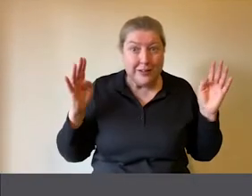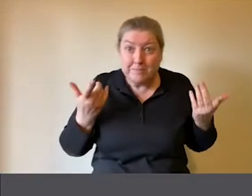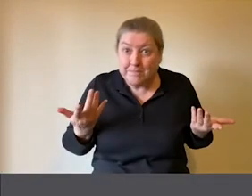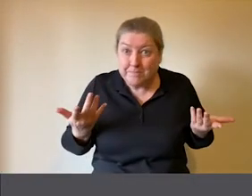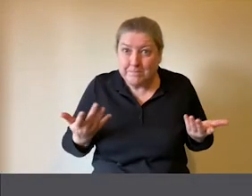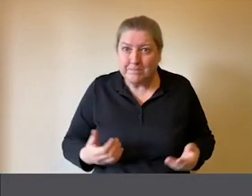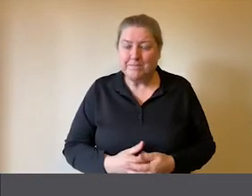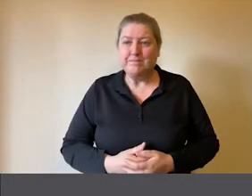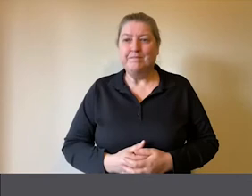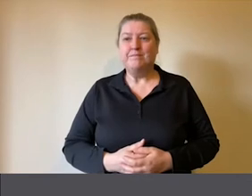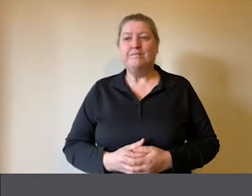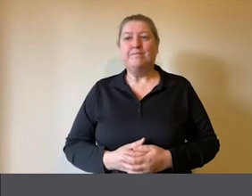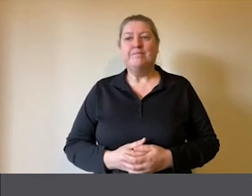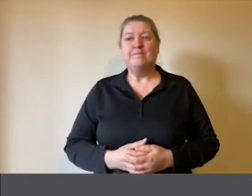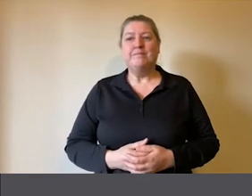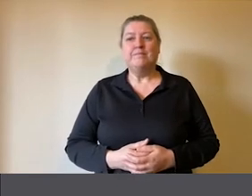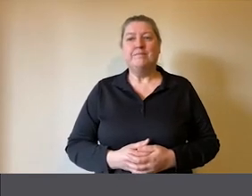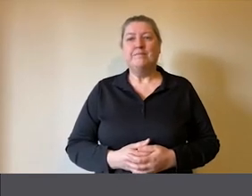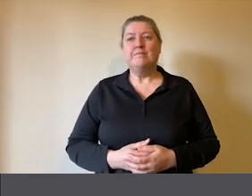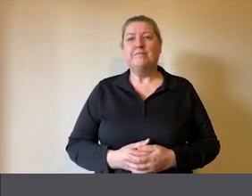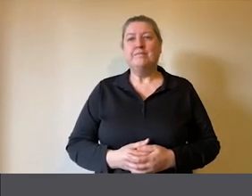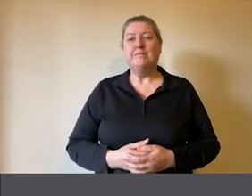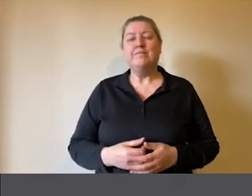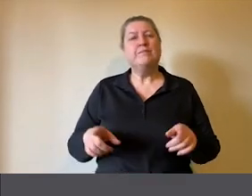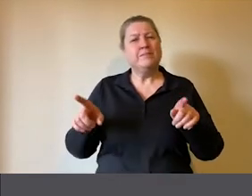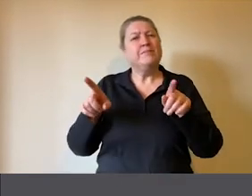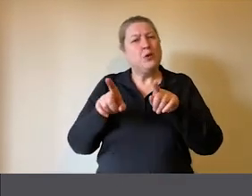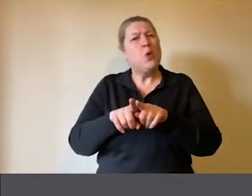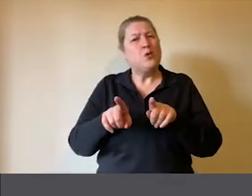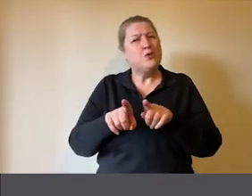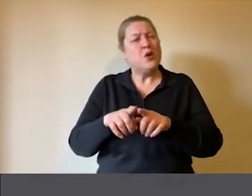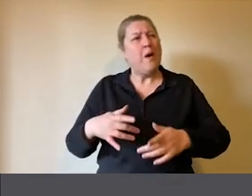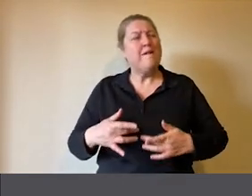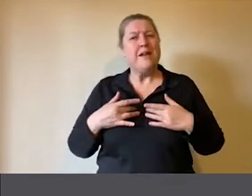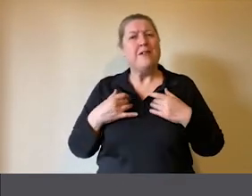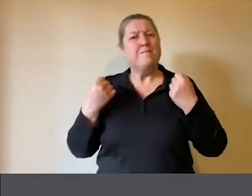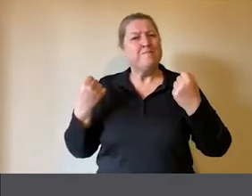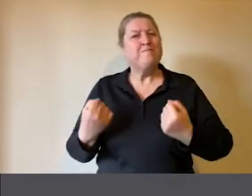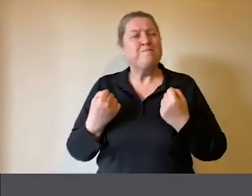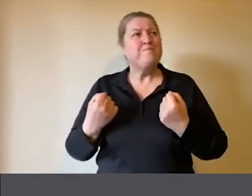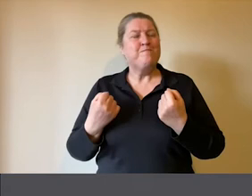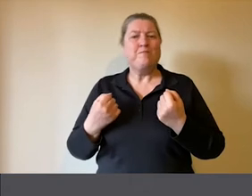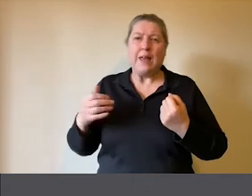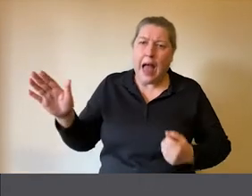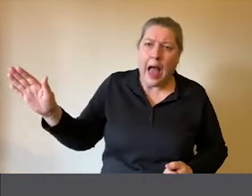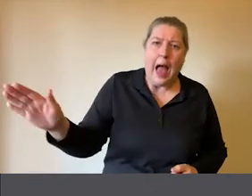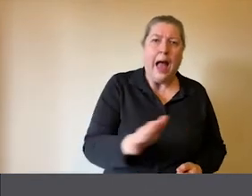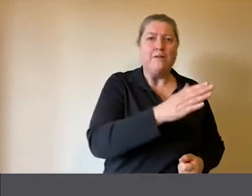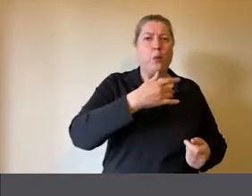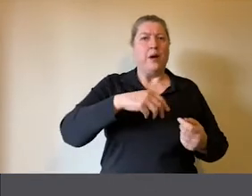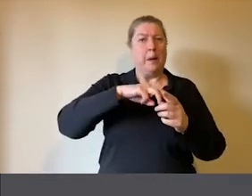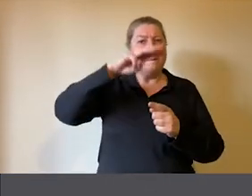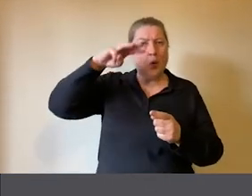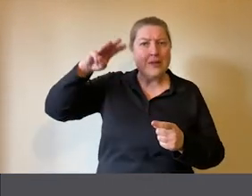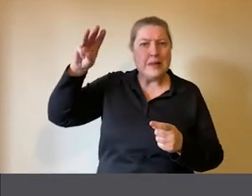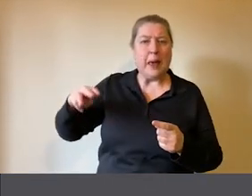I'm also a strong believer in making sure that everyone at the museum, be these visitors or other members